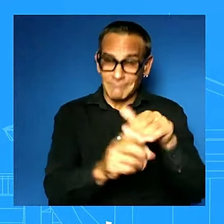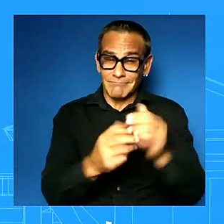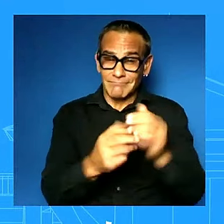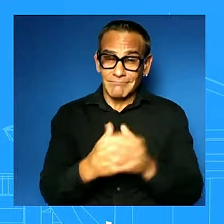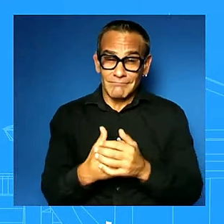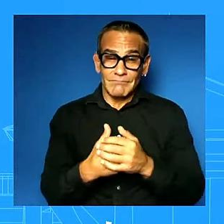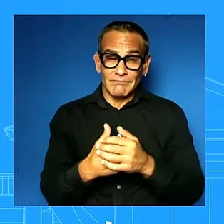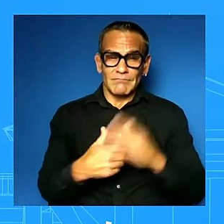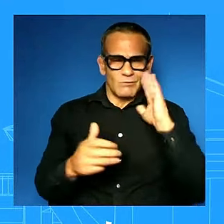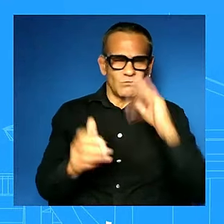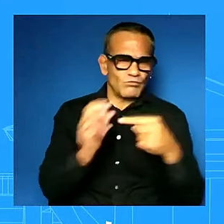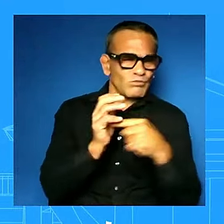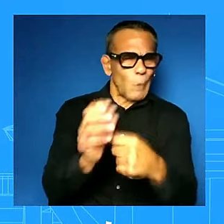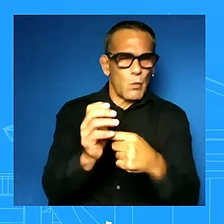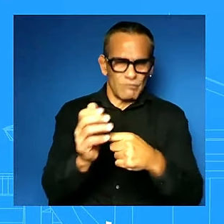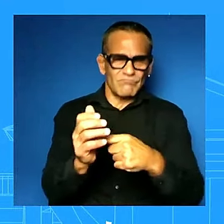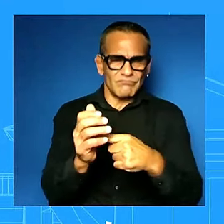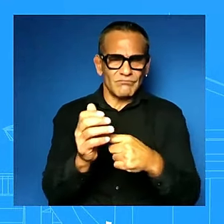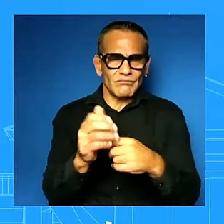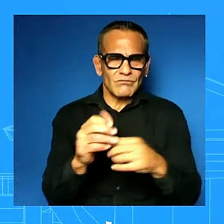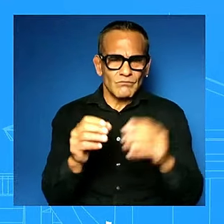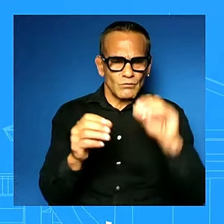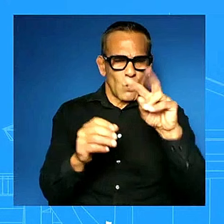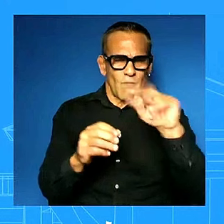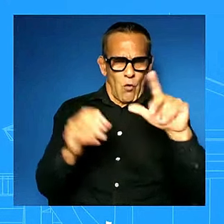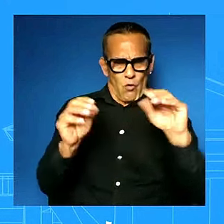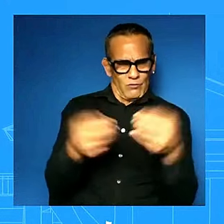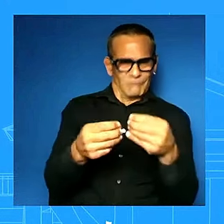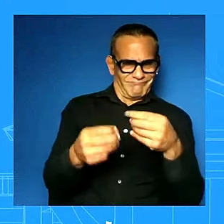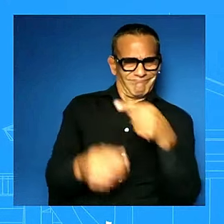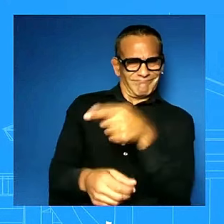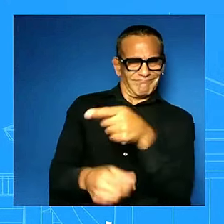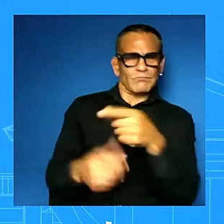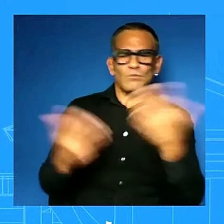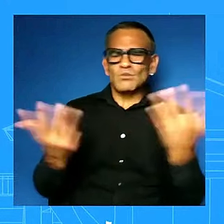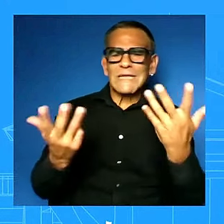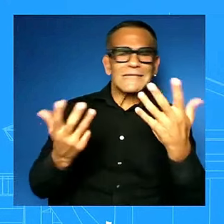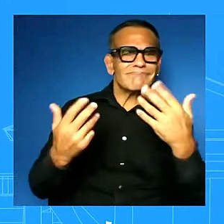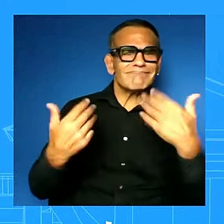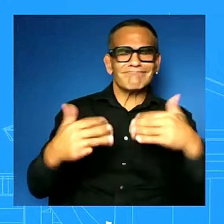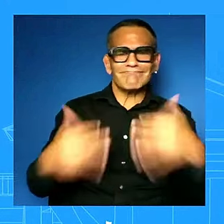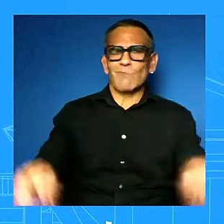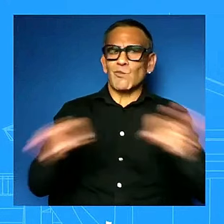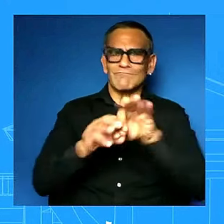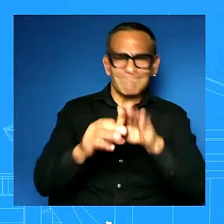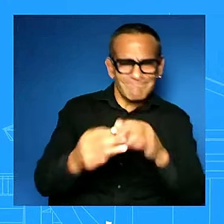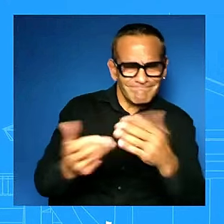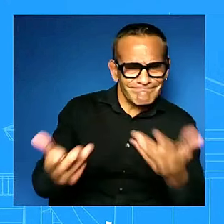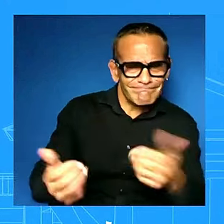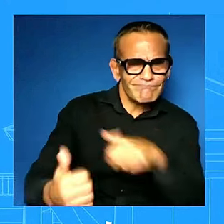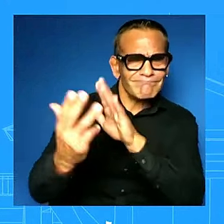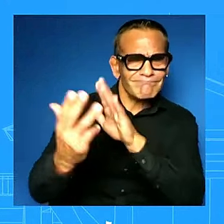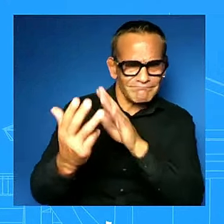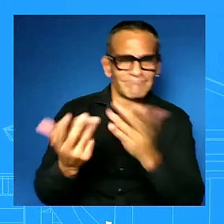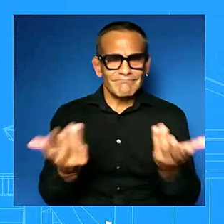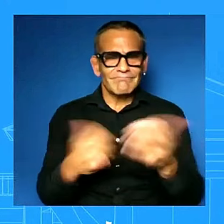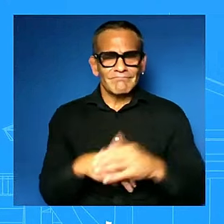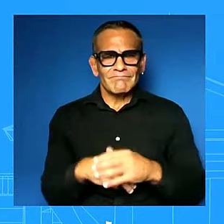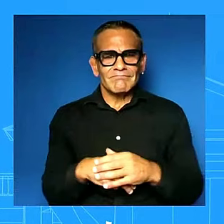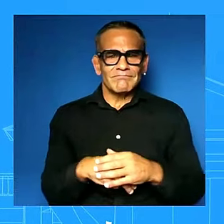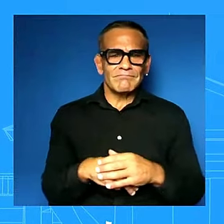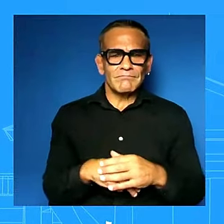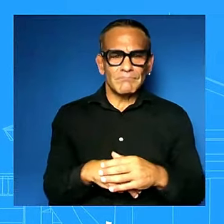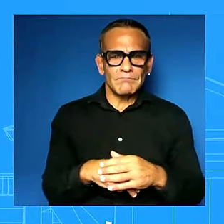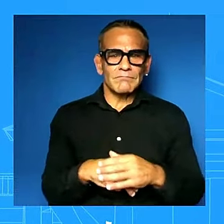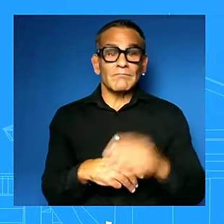office address that uh he was handing passing the torch over right to a new generation uh and he